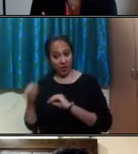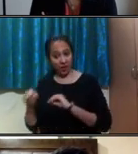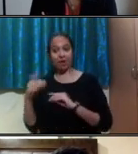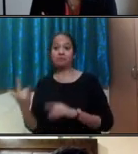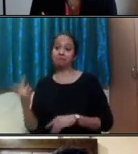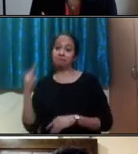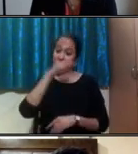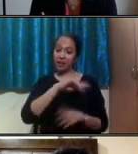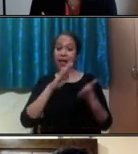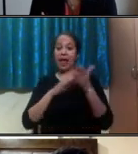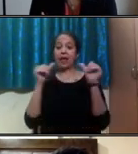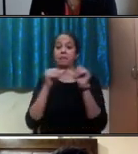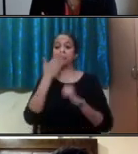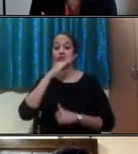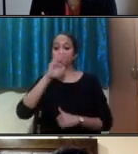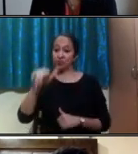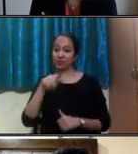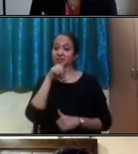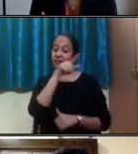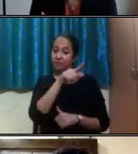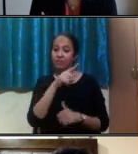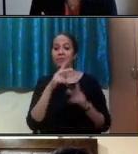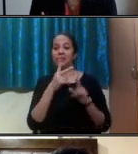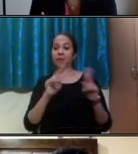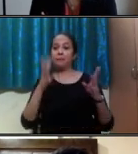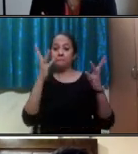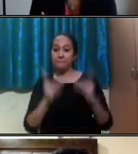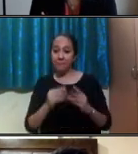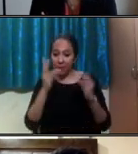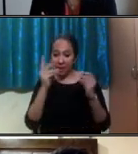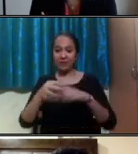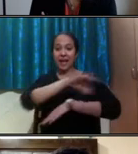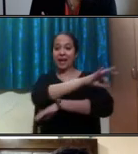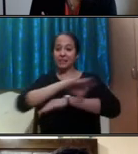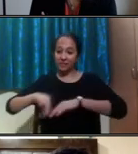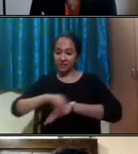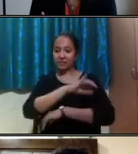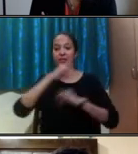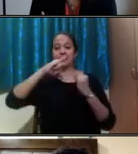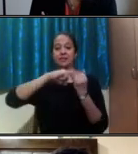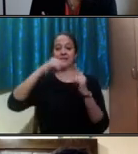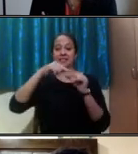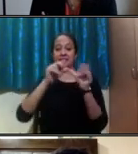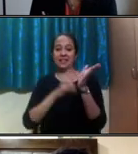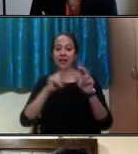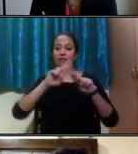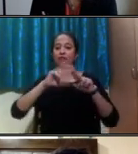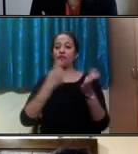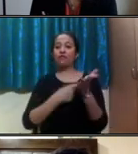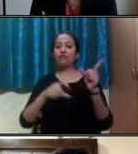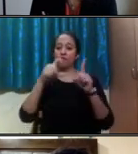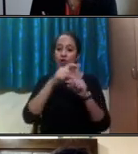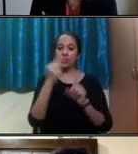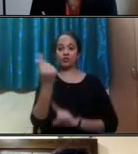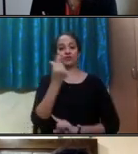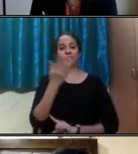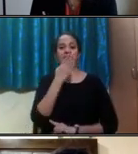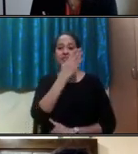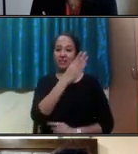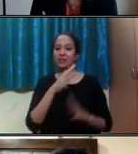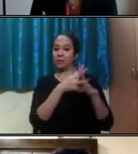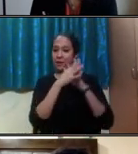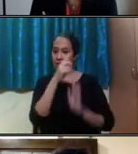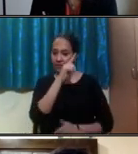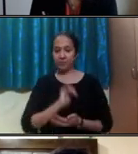master's student in computational and mathematical engineering at Stanford University. He previously earned a bachelor of